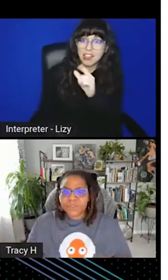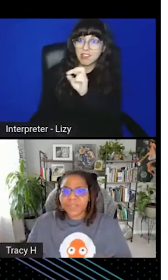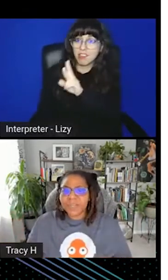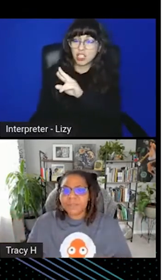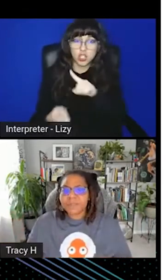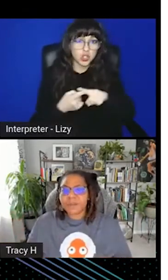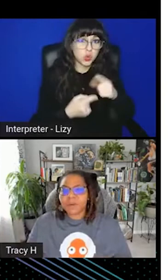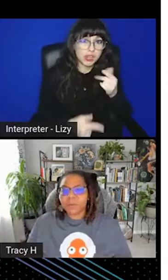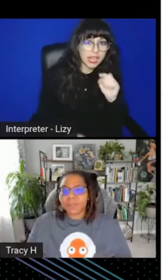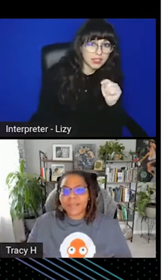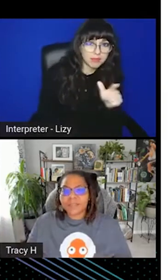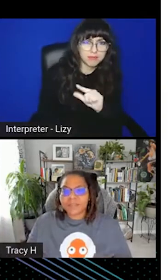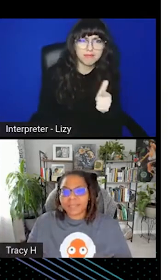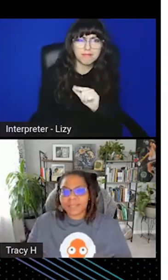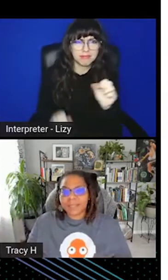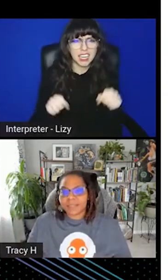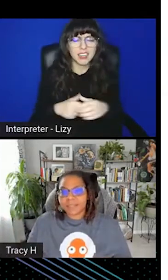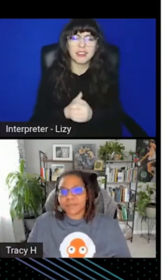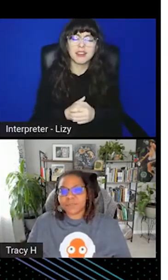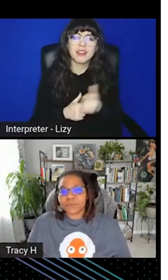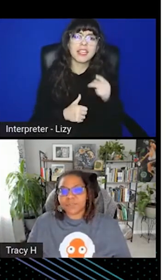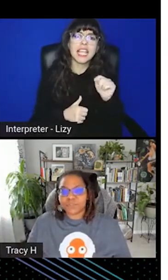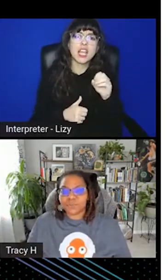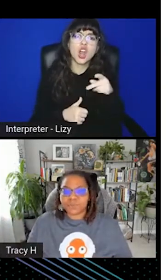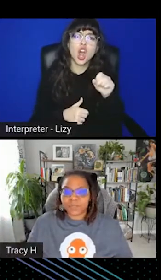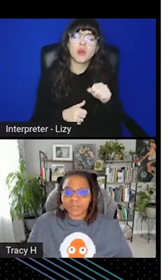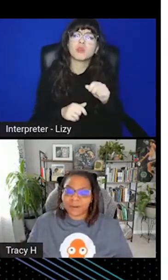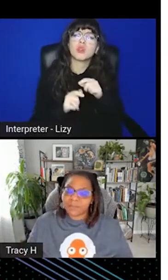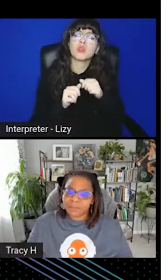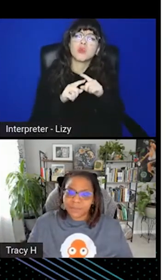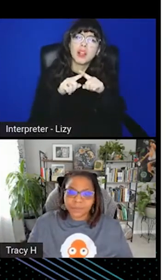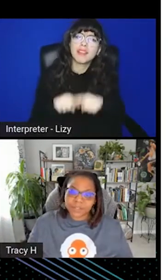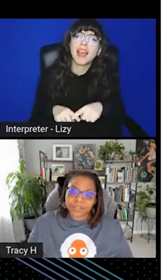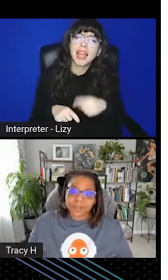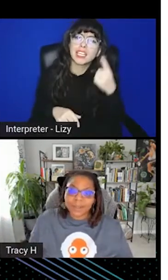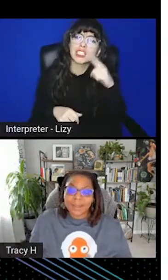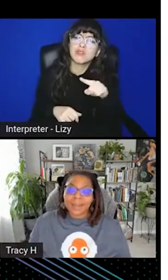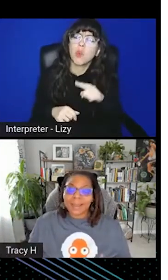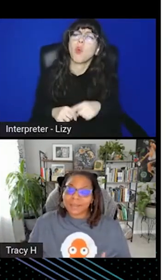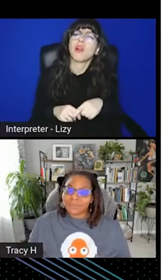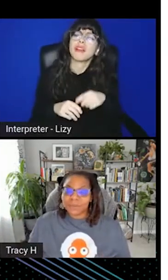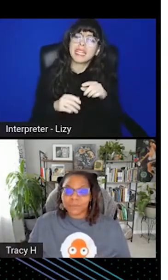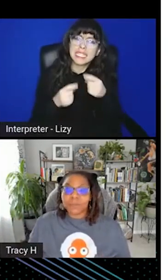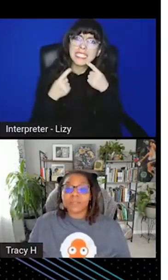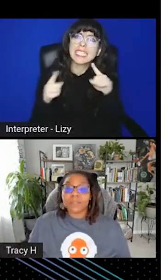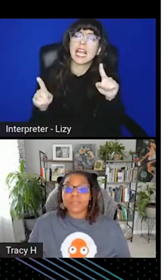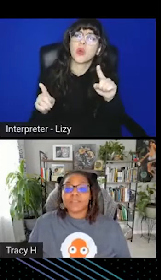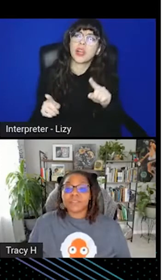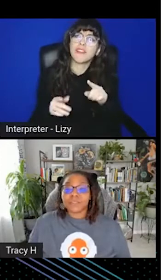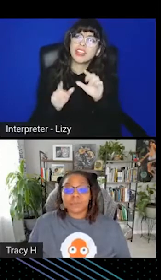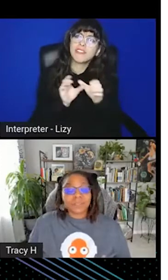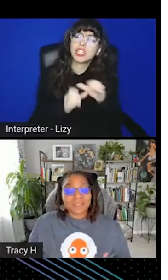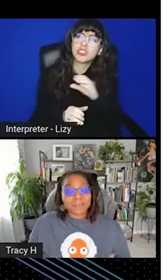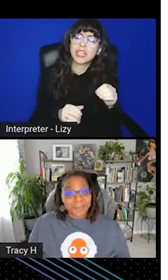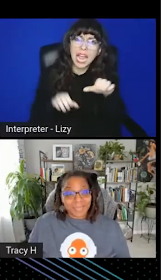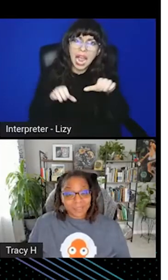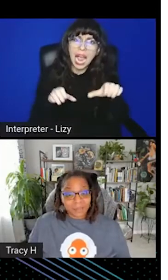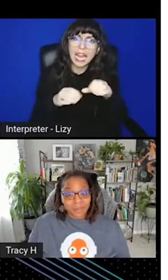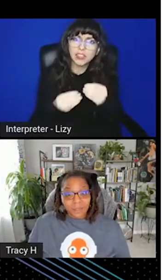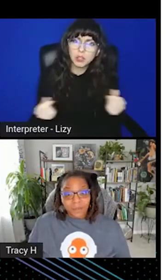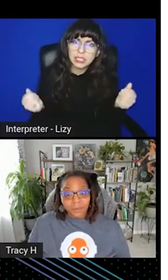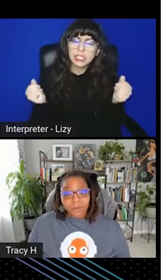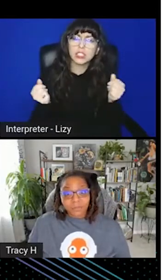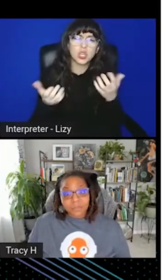So GitOps relies on Git as the single source of truth for declarative configuration and active reconciliation. So what does that mean?